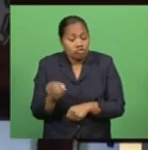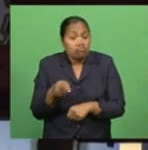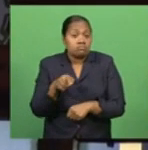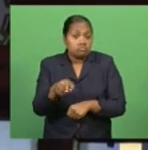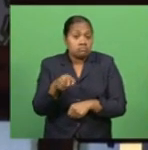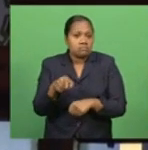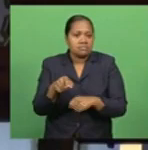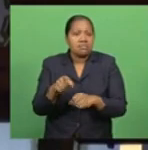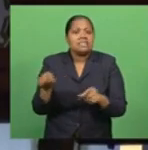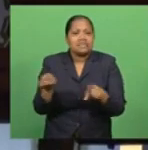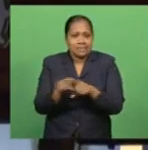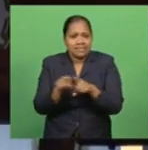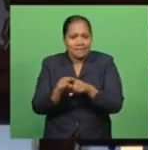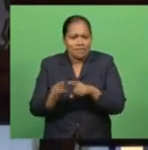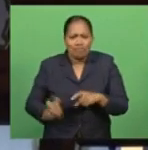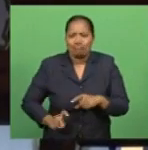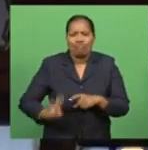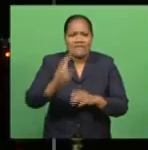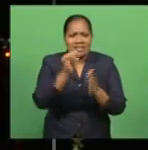travel-related industries.